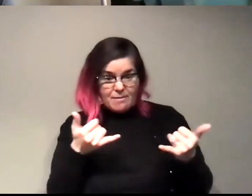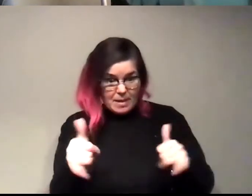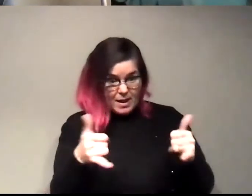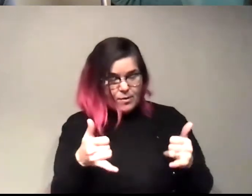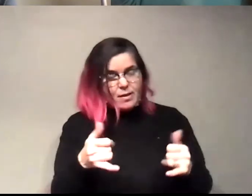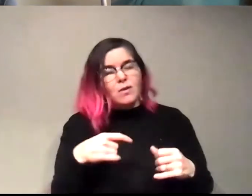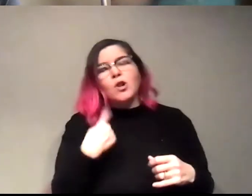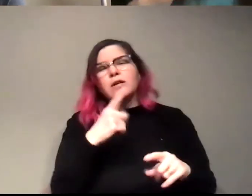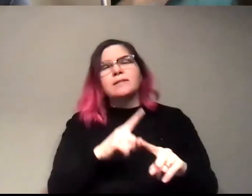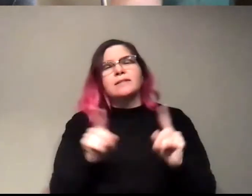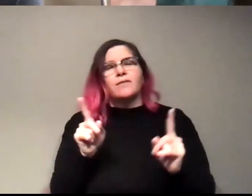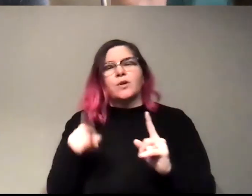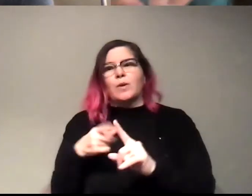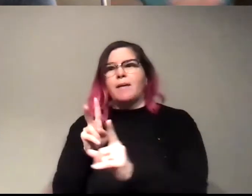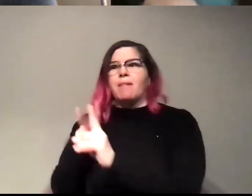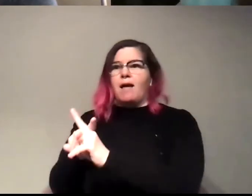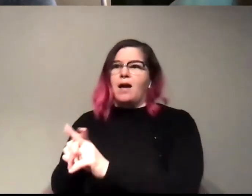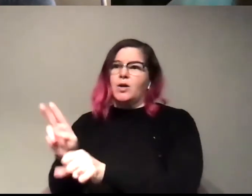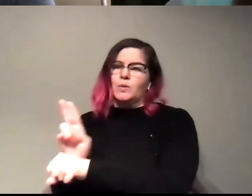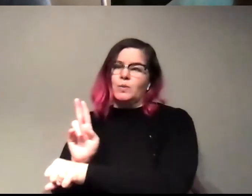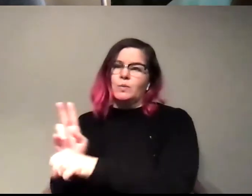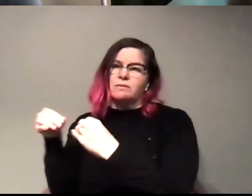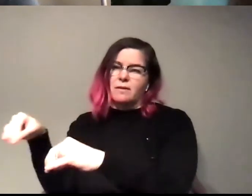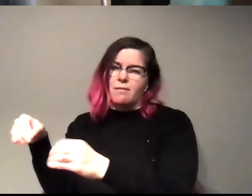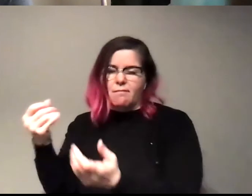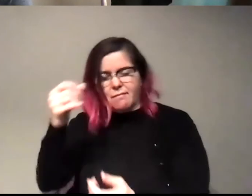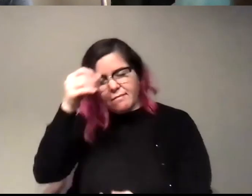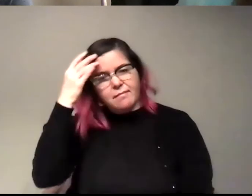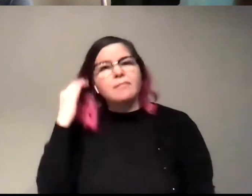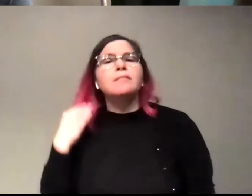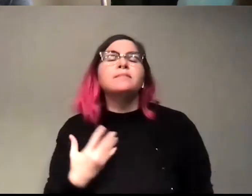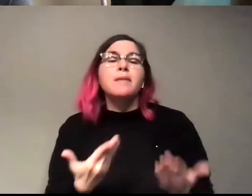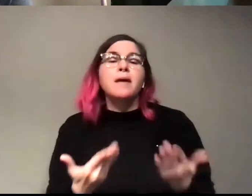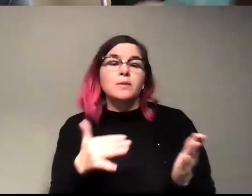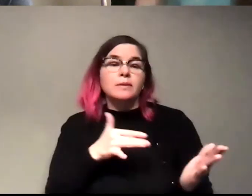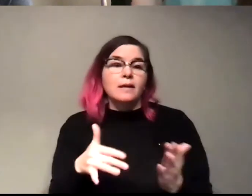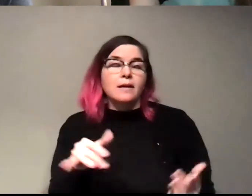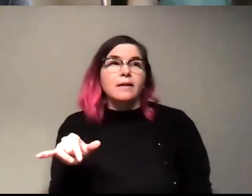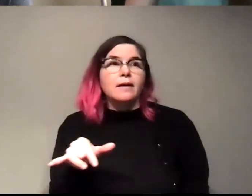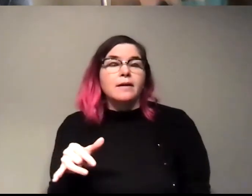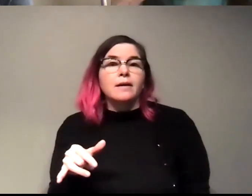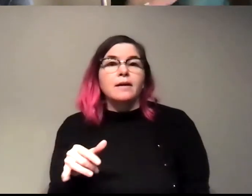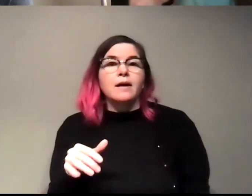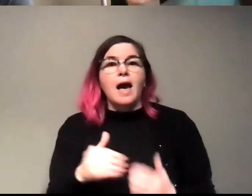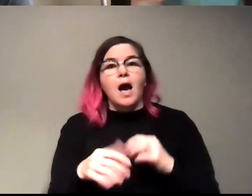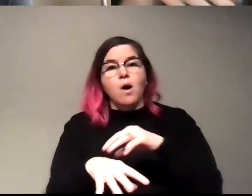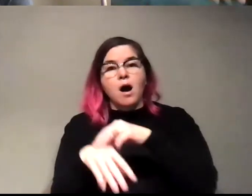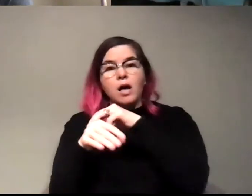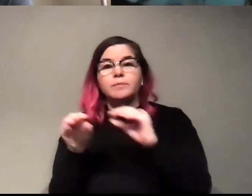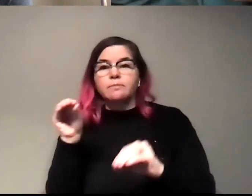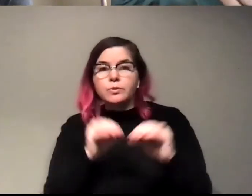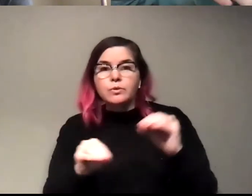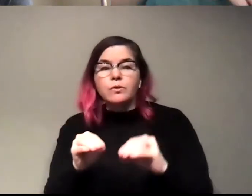totally different when it goes to market. And so maybe you're studying, like, how octopuses move or how